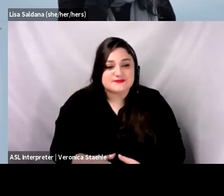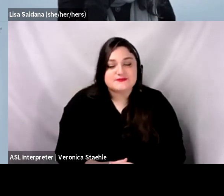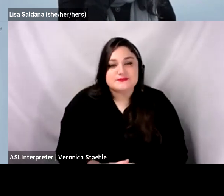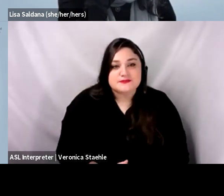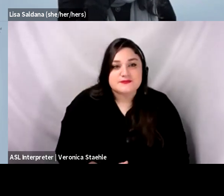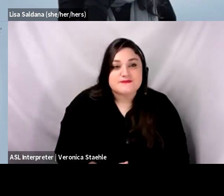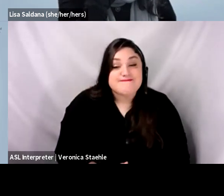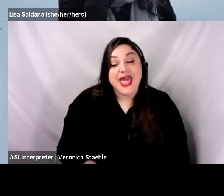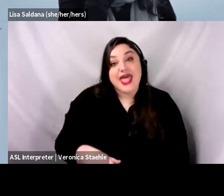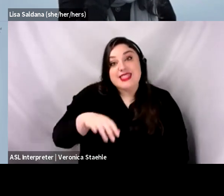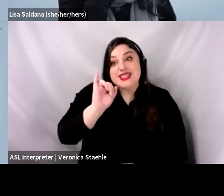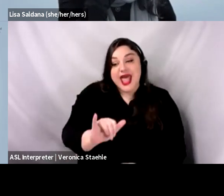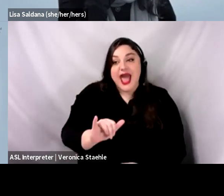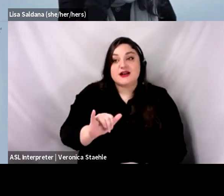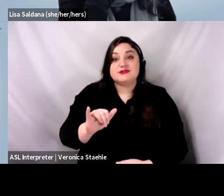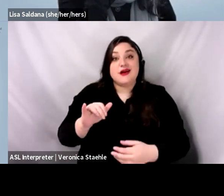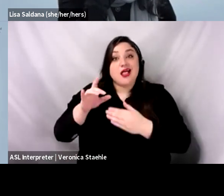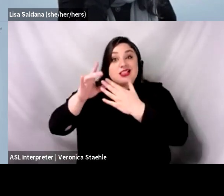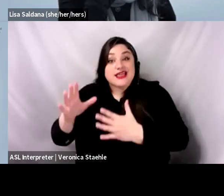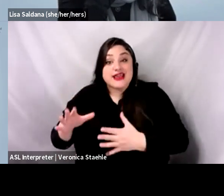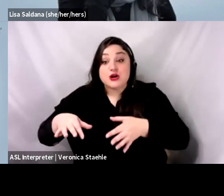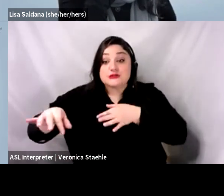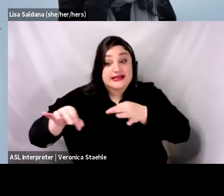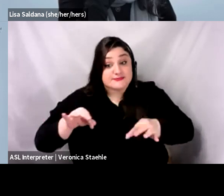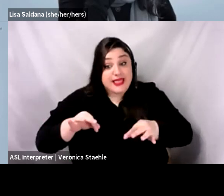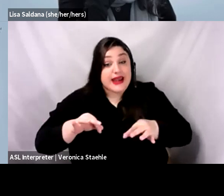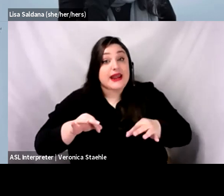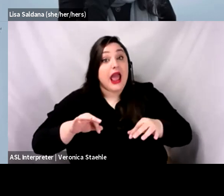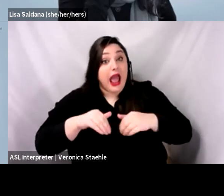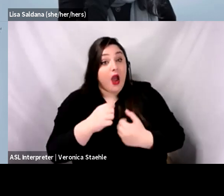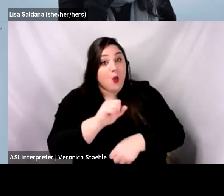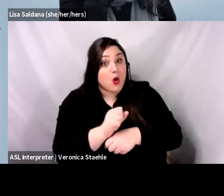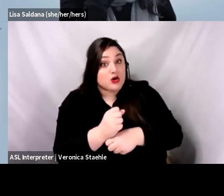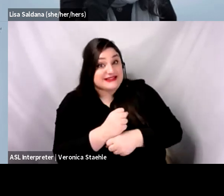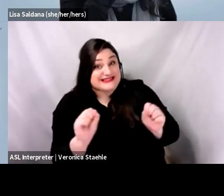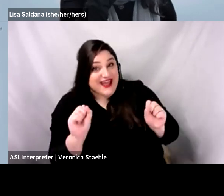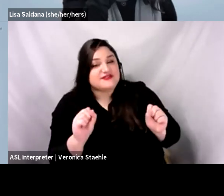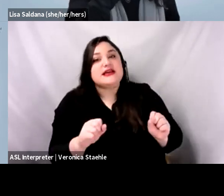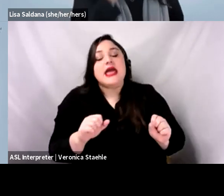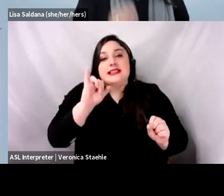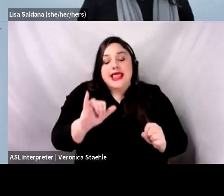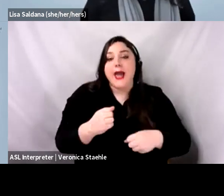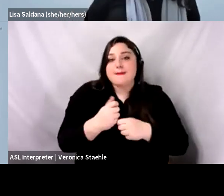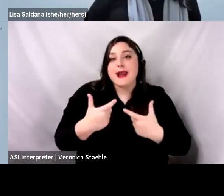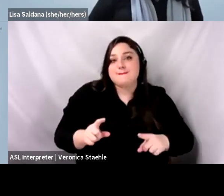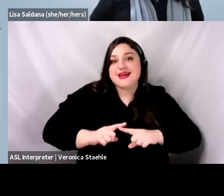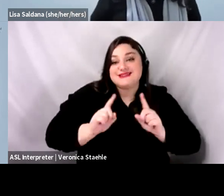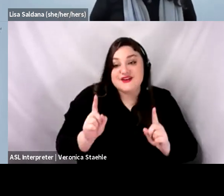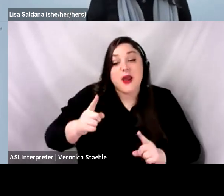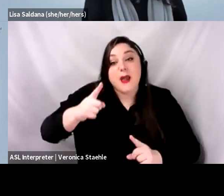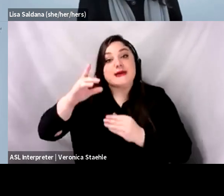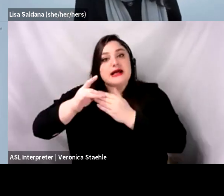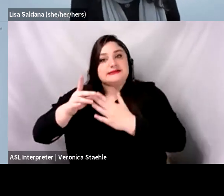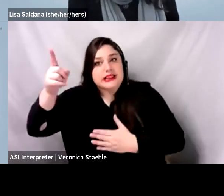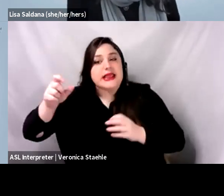improved, uh, the rate at which they, the leaders talked about safety, uh, it led to improvements in